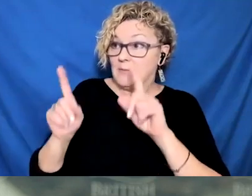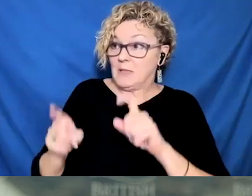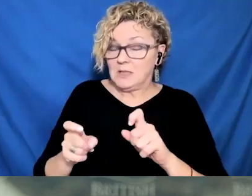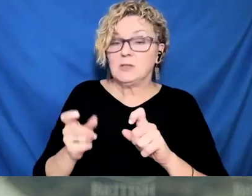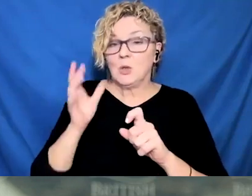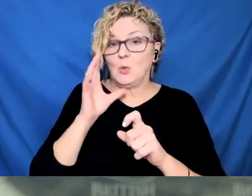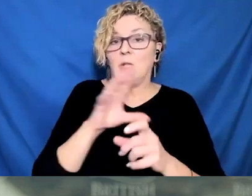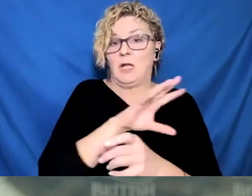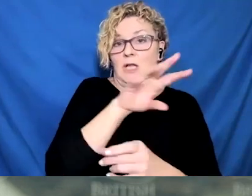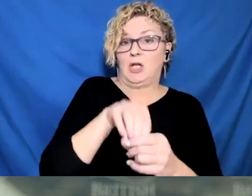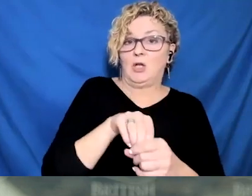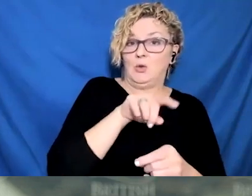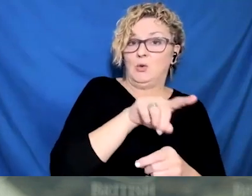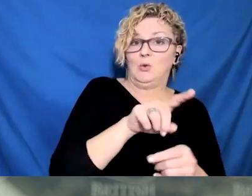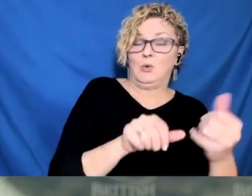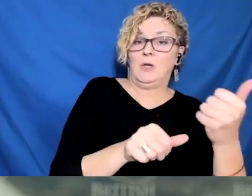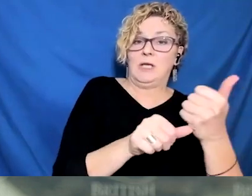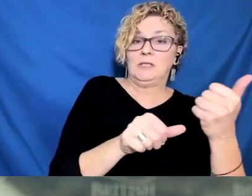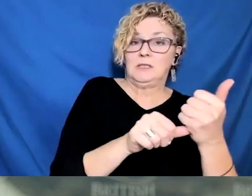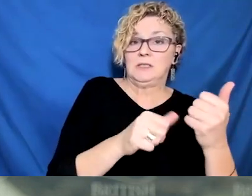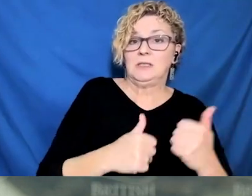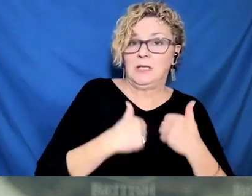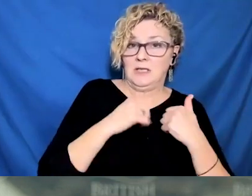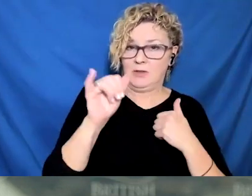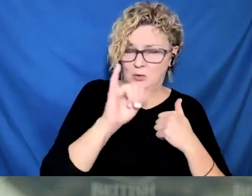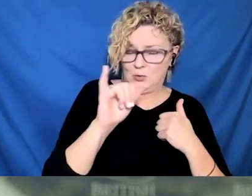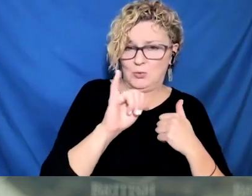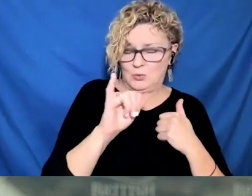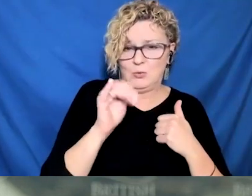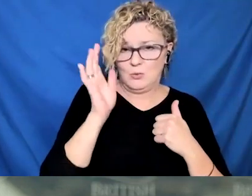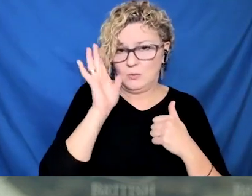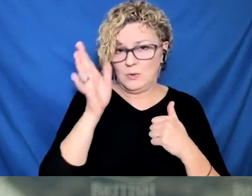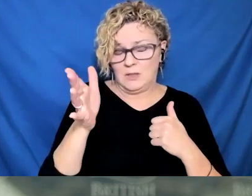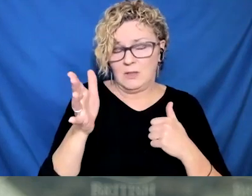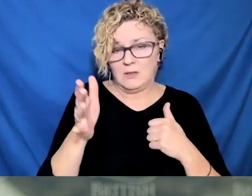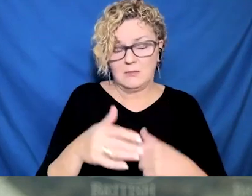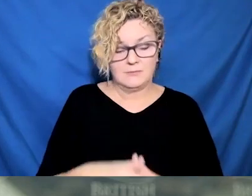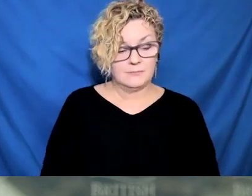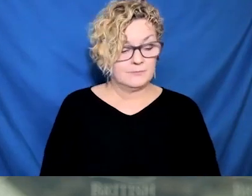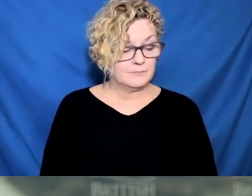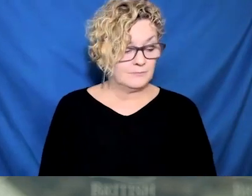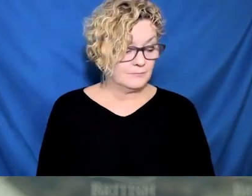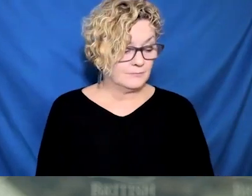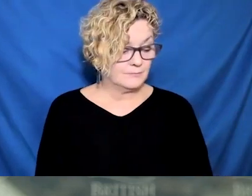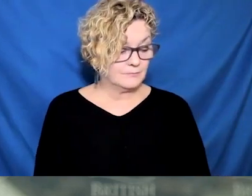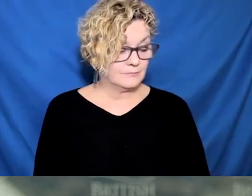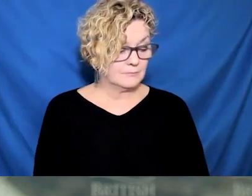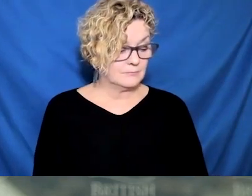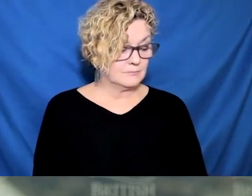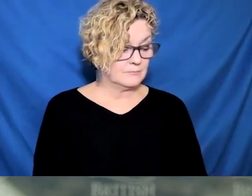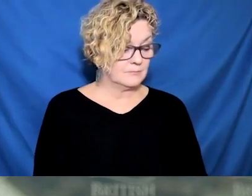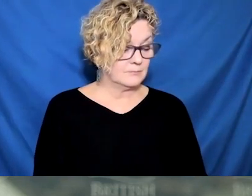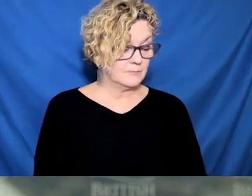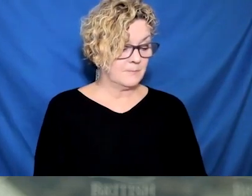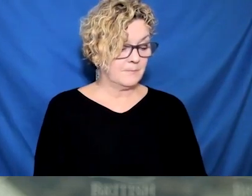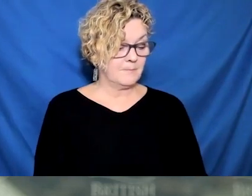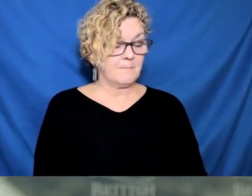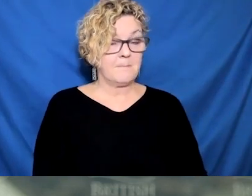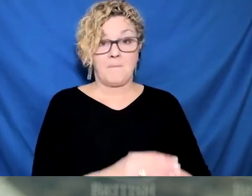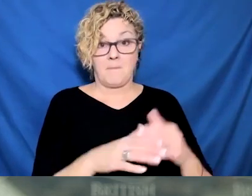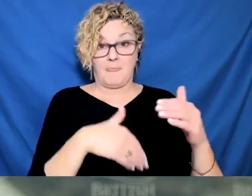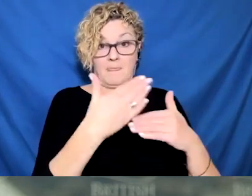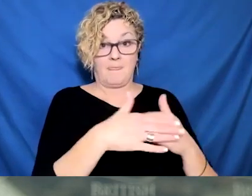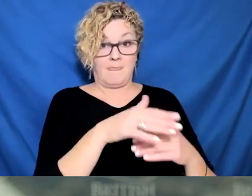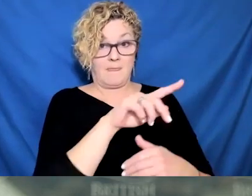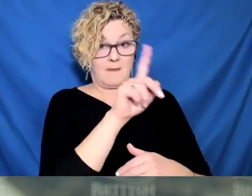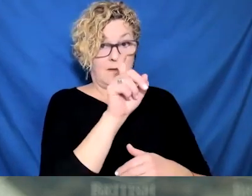reducing patient services to maintain stability of care for urgent and emergent care. And that's what they're doing. And